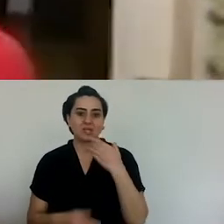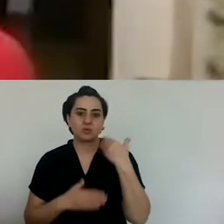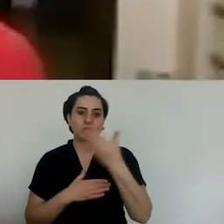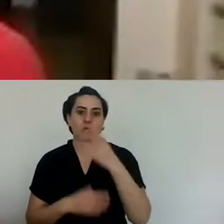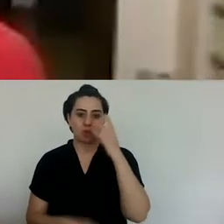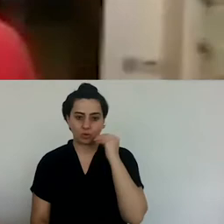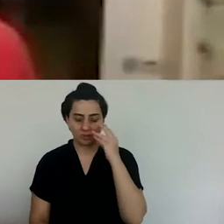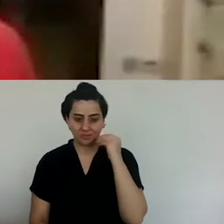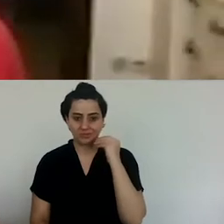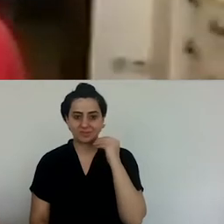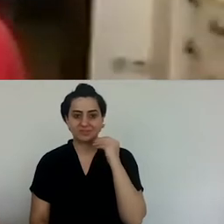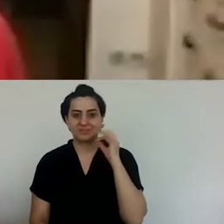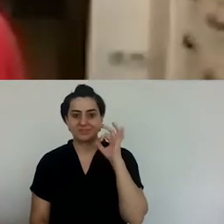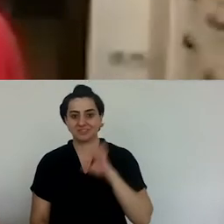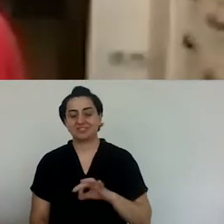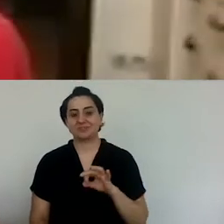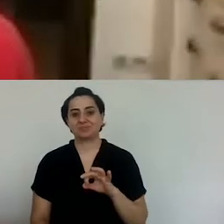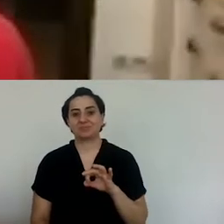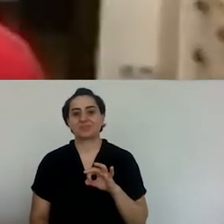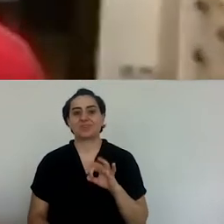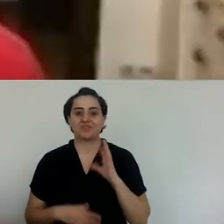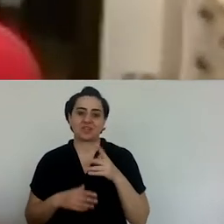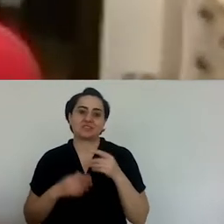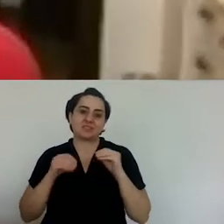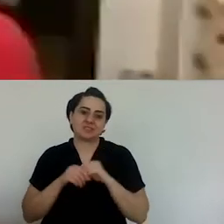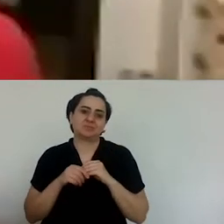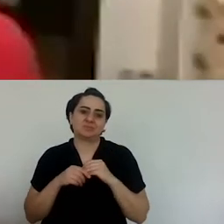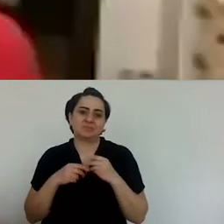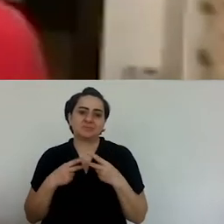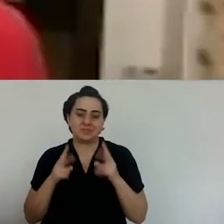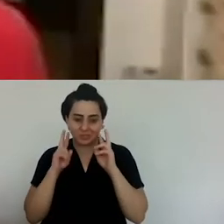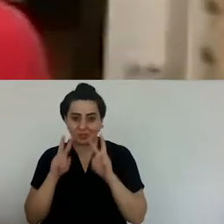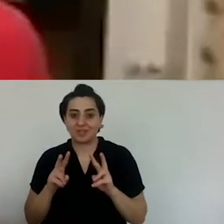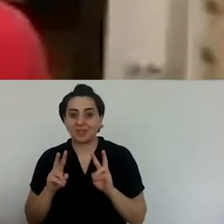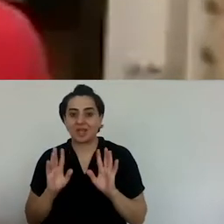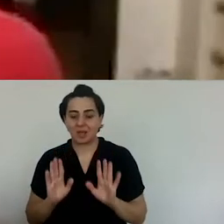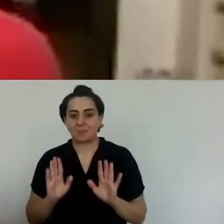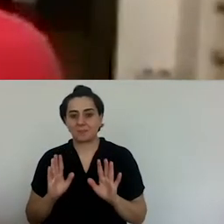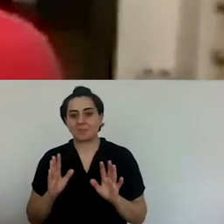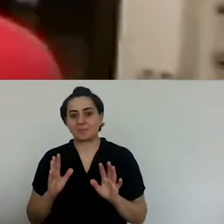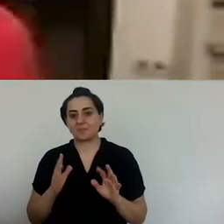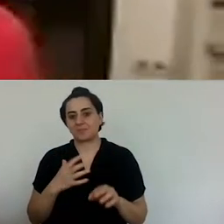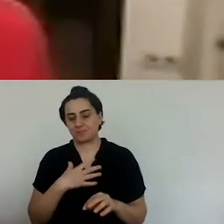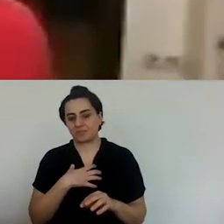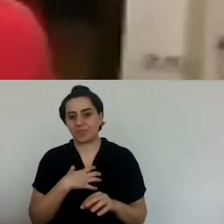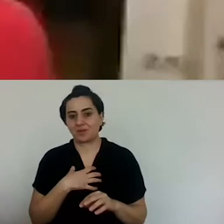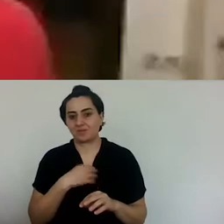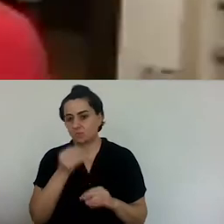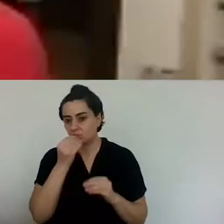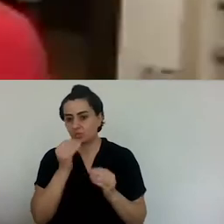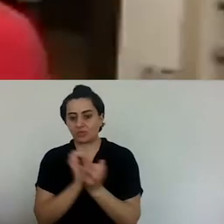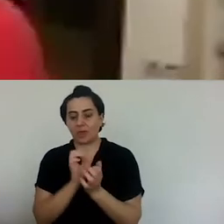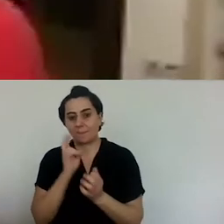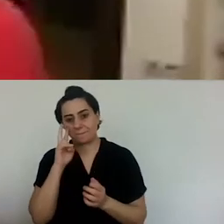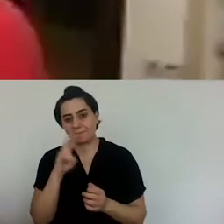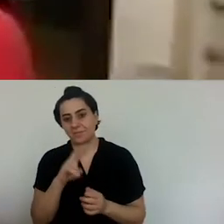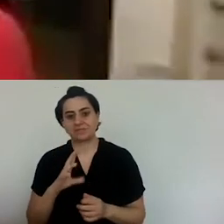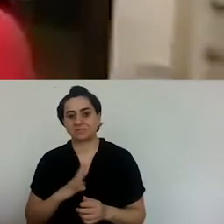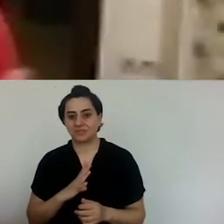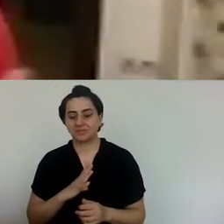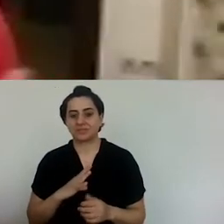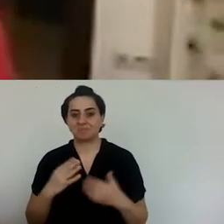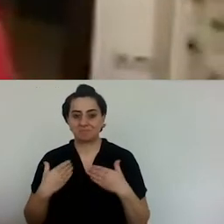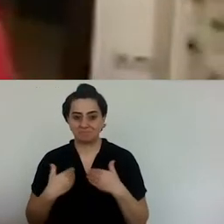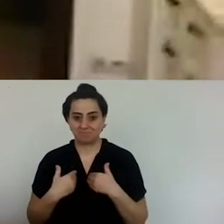we learned about these things in the 1970s, and we know much more about them obviously